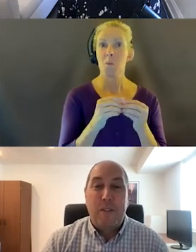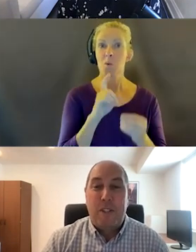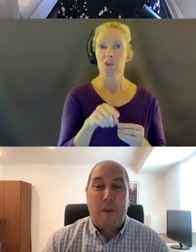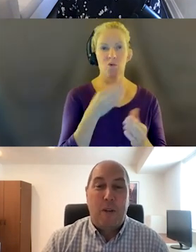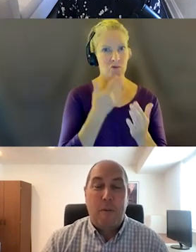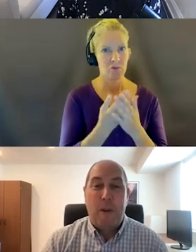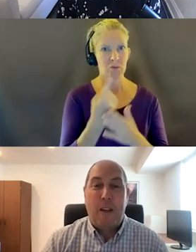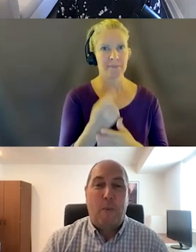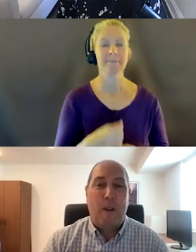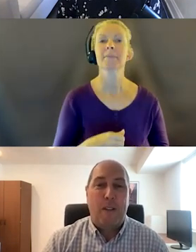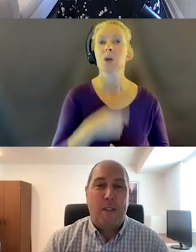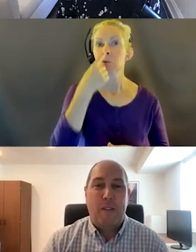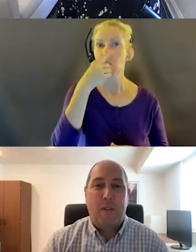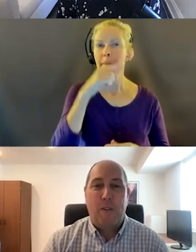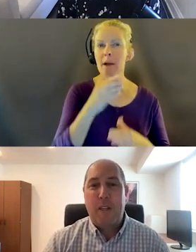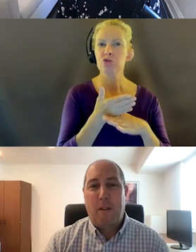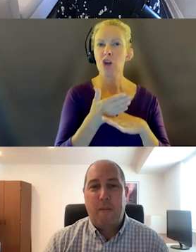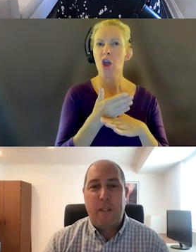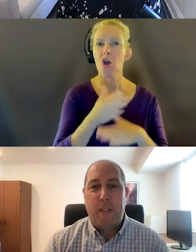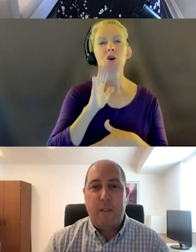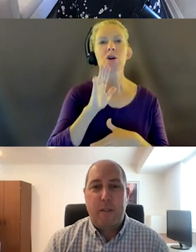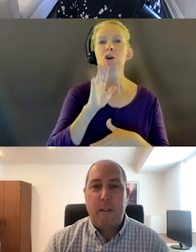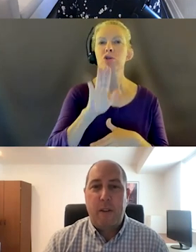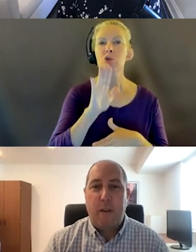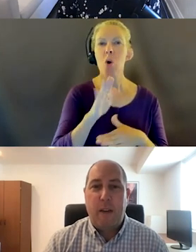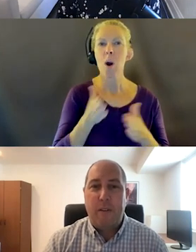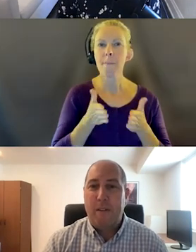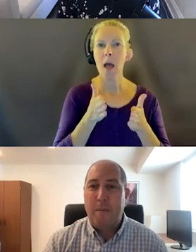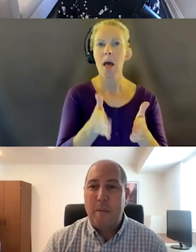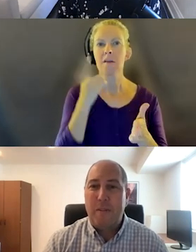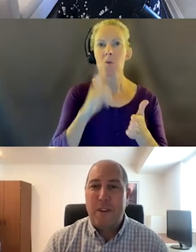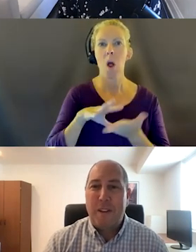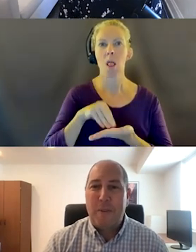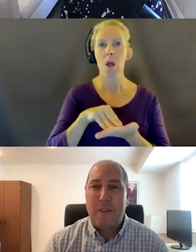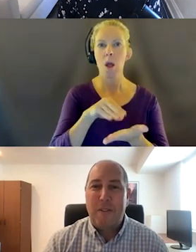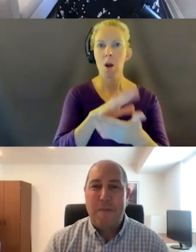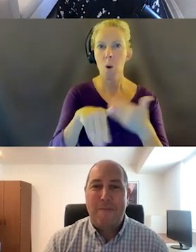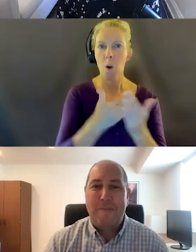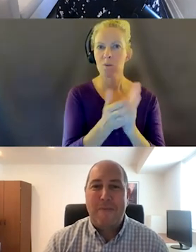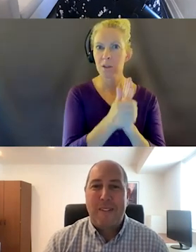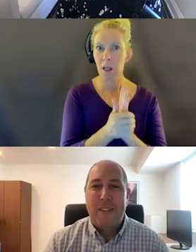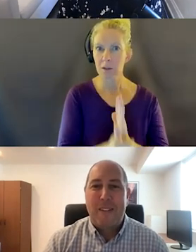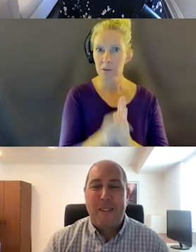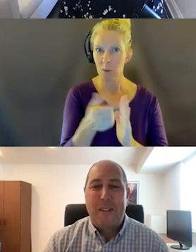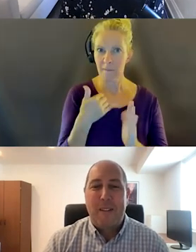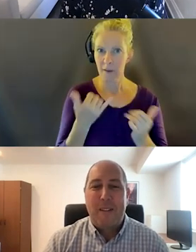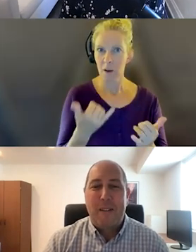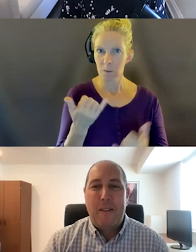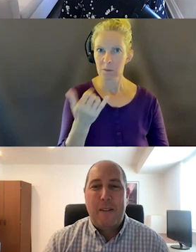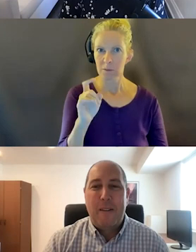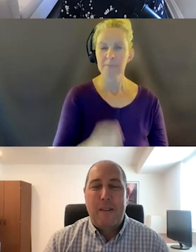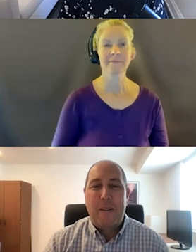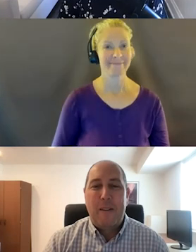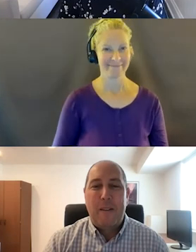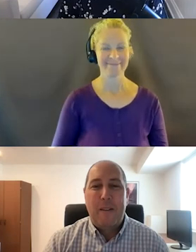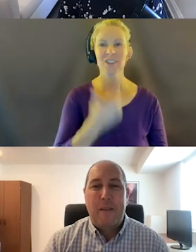Could you share what your path was to learning all of these skills that you now have and maybe share that with others? That's a really good